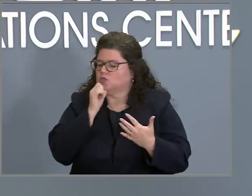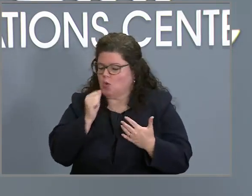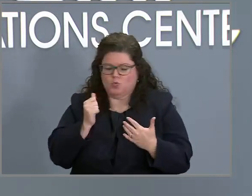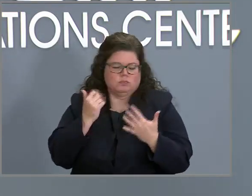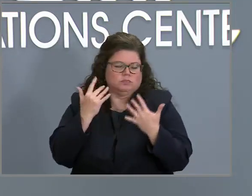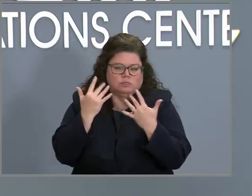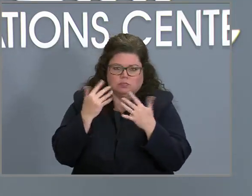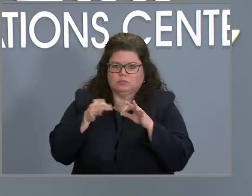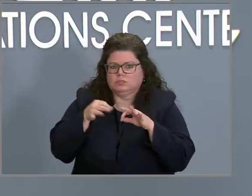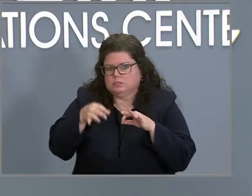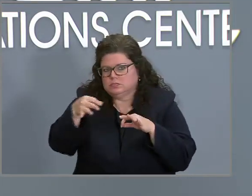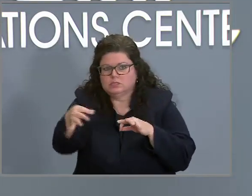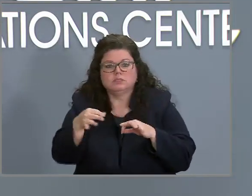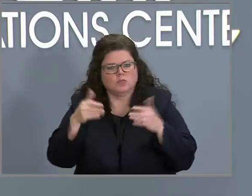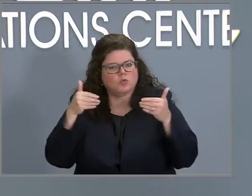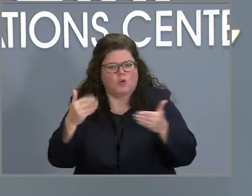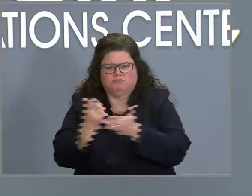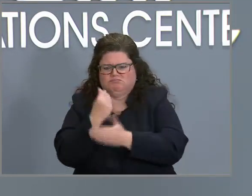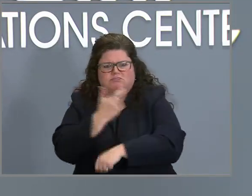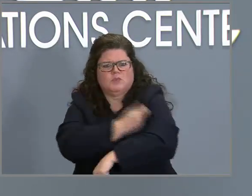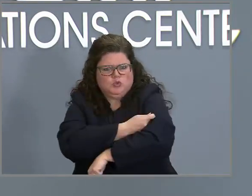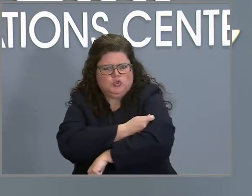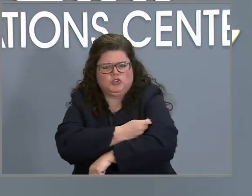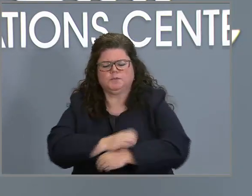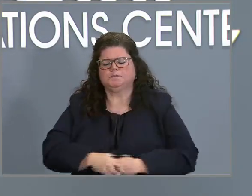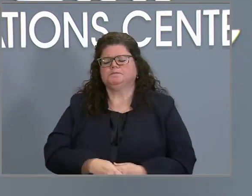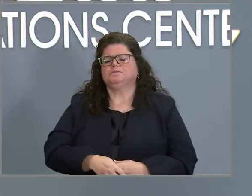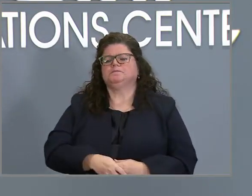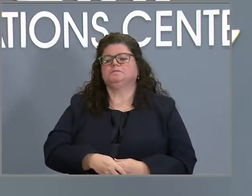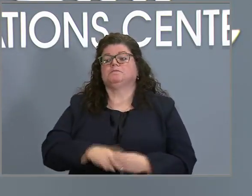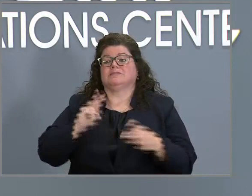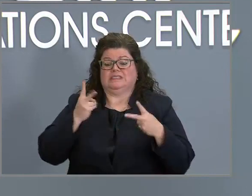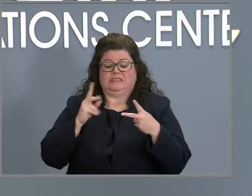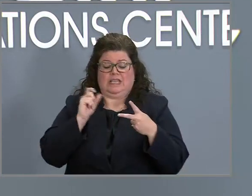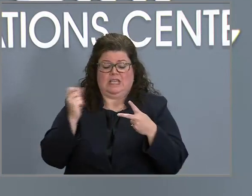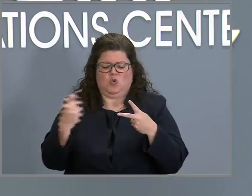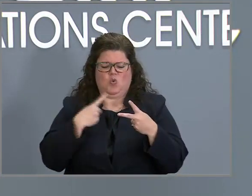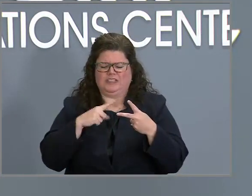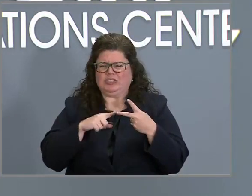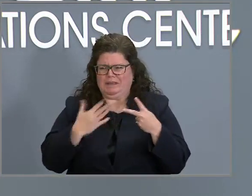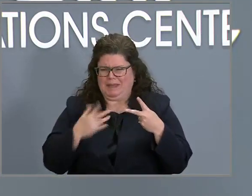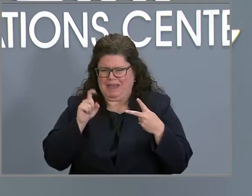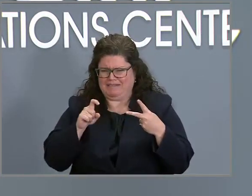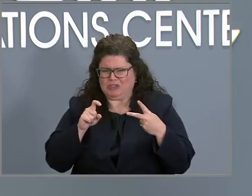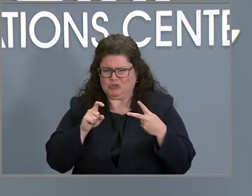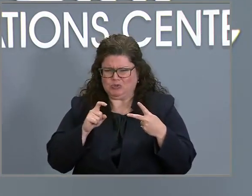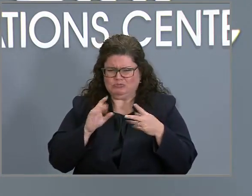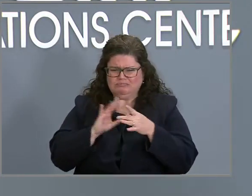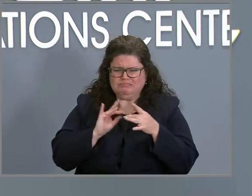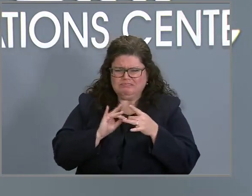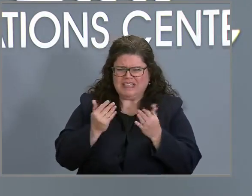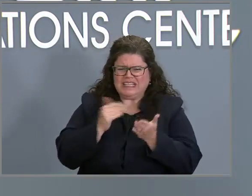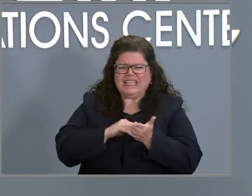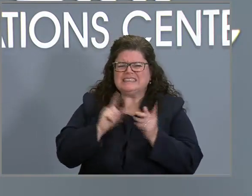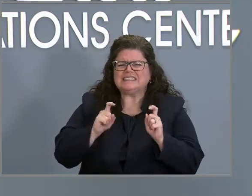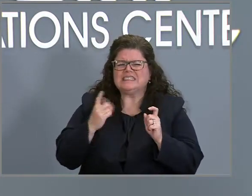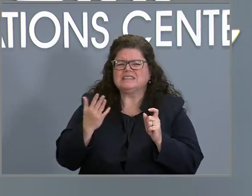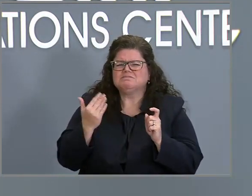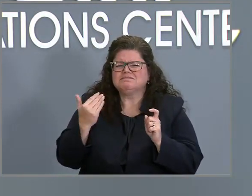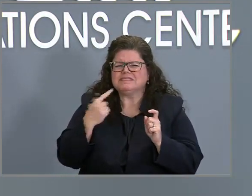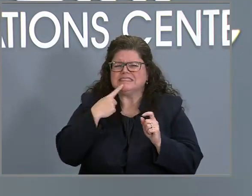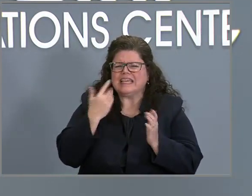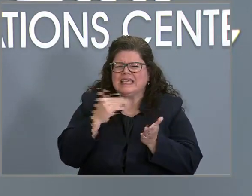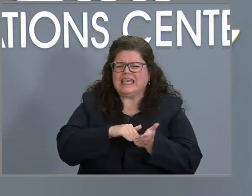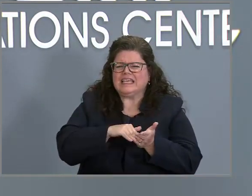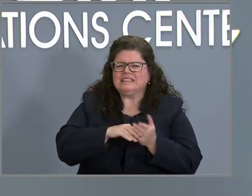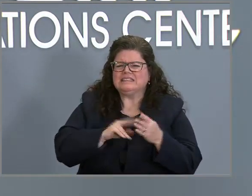now. And then as far as the second question, which you may have to repeat again, it was around, I believe, testing, but would you mind sharing that